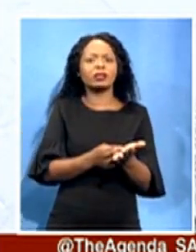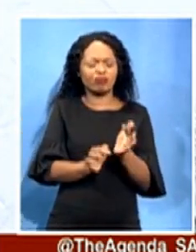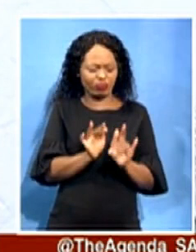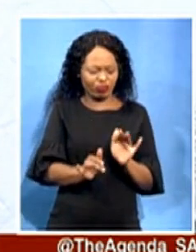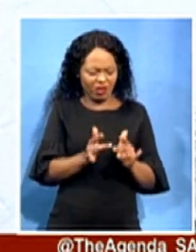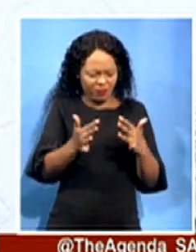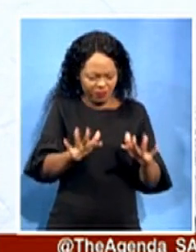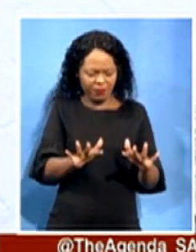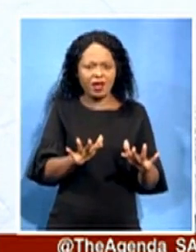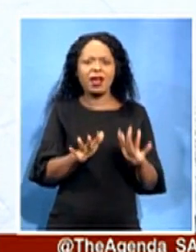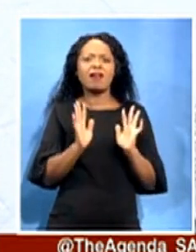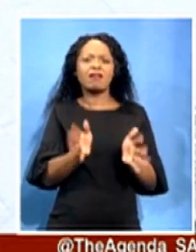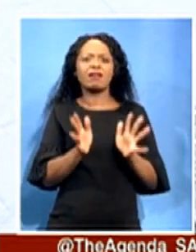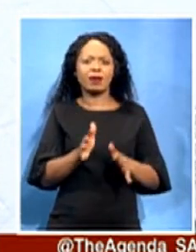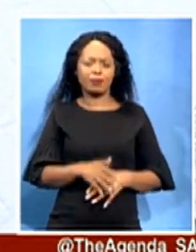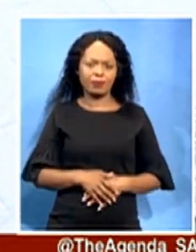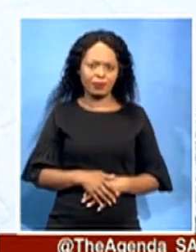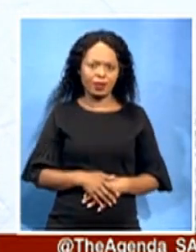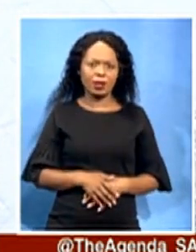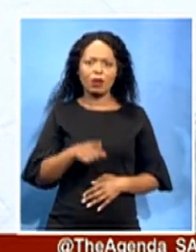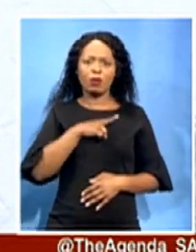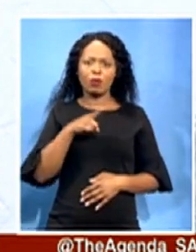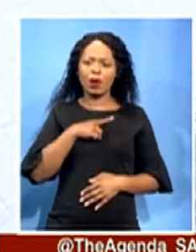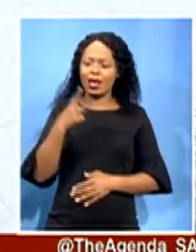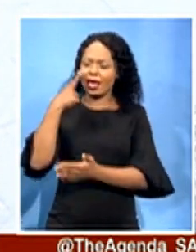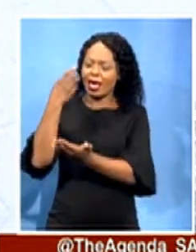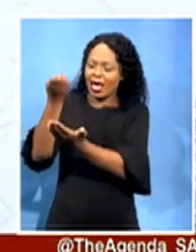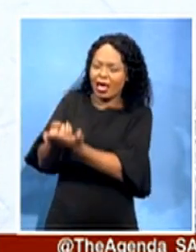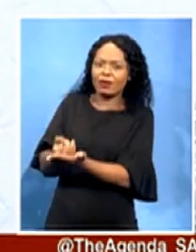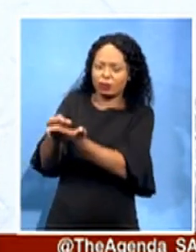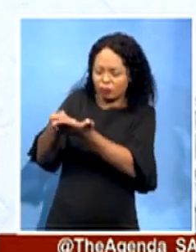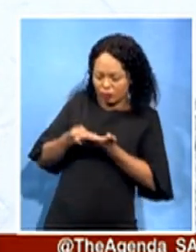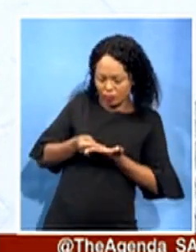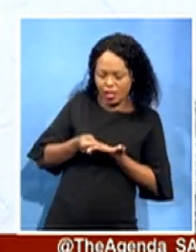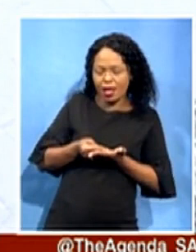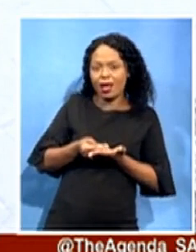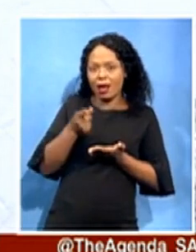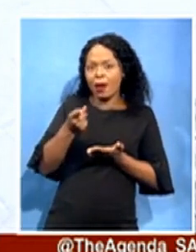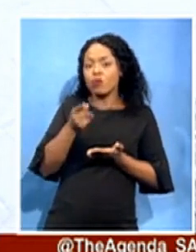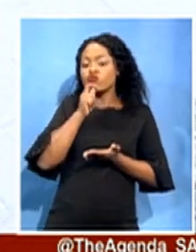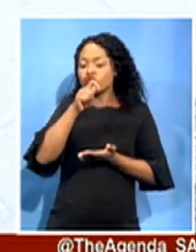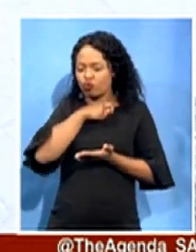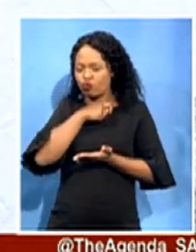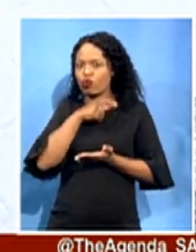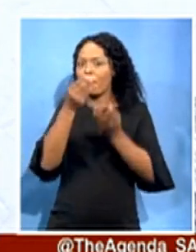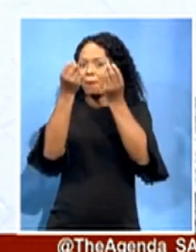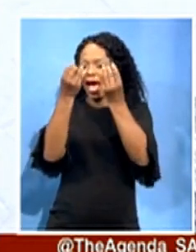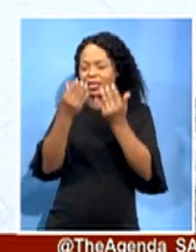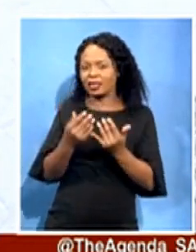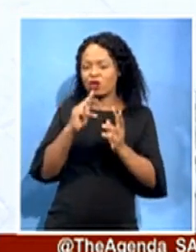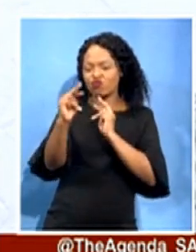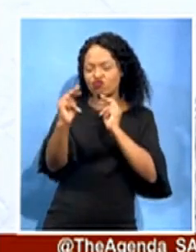giving evidence that actually prices were negotiated. And the provincial treasury is